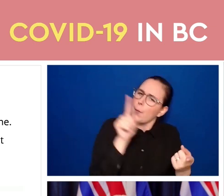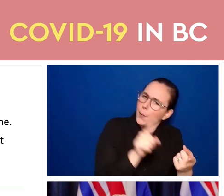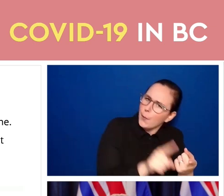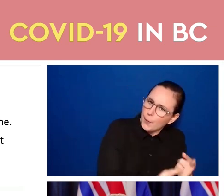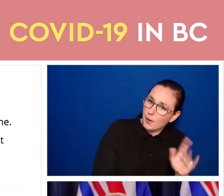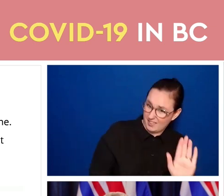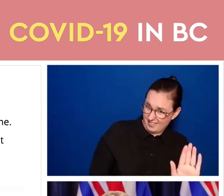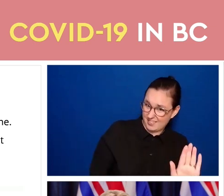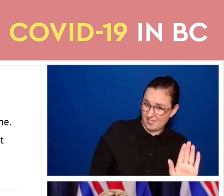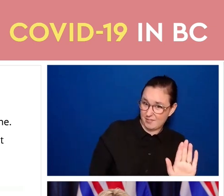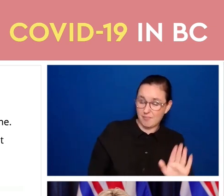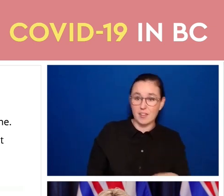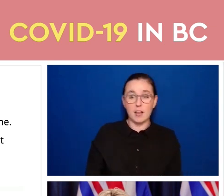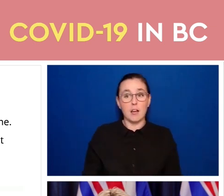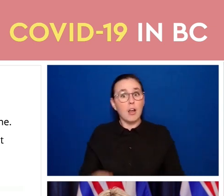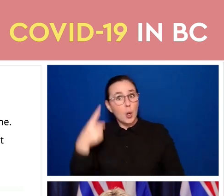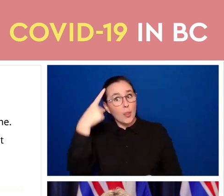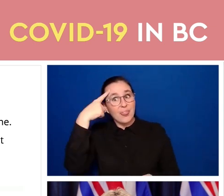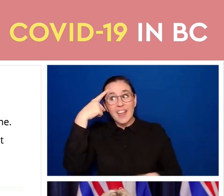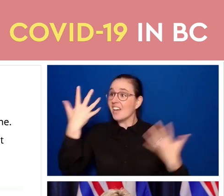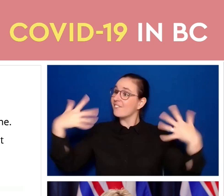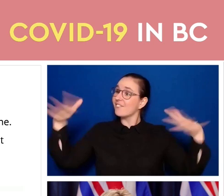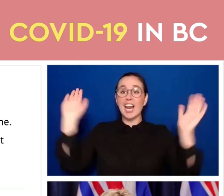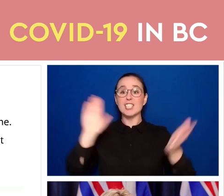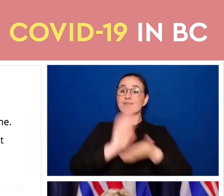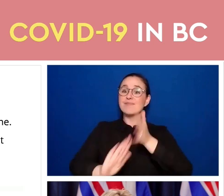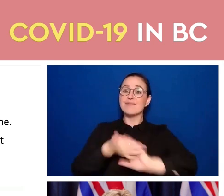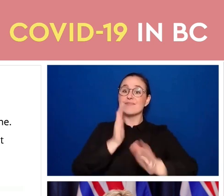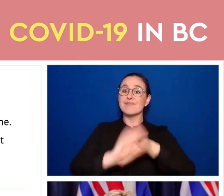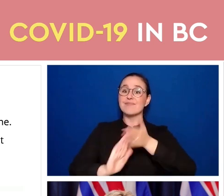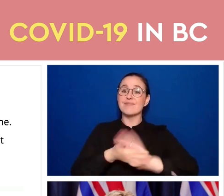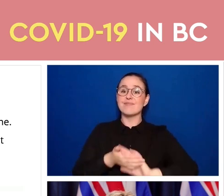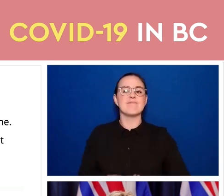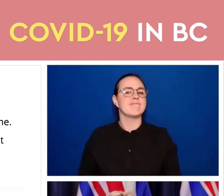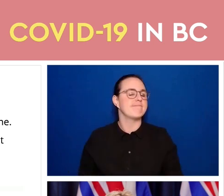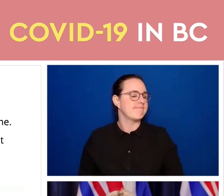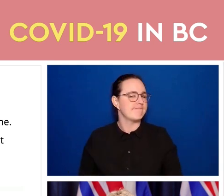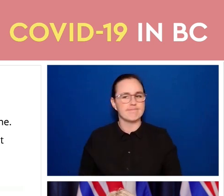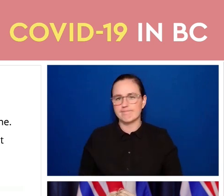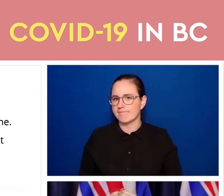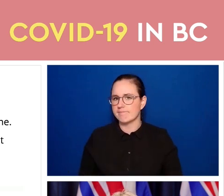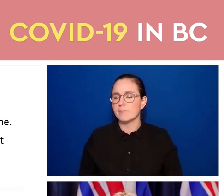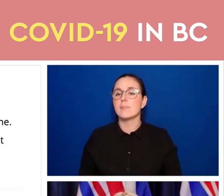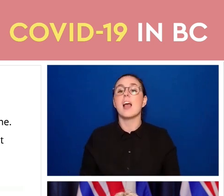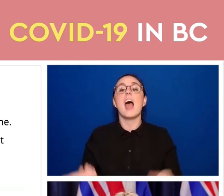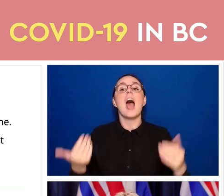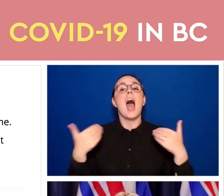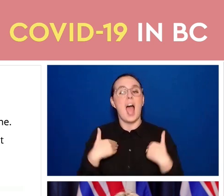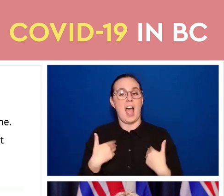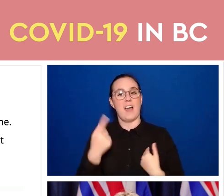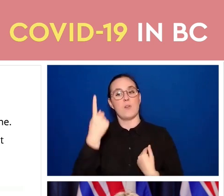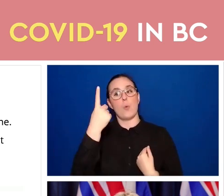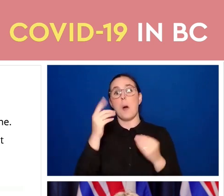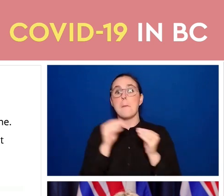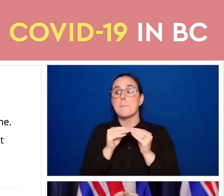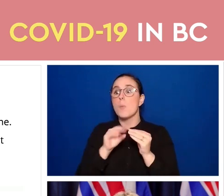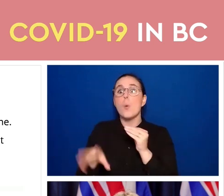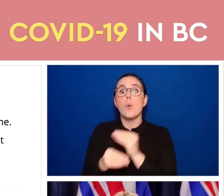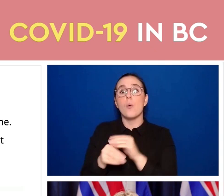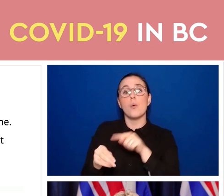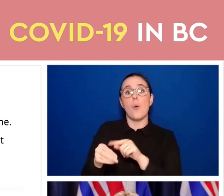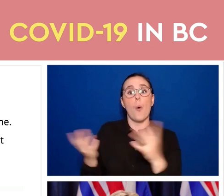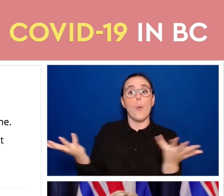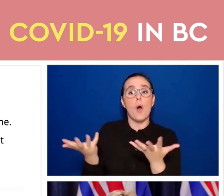And we have an additional effective tool that has changed the role. I think we need to recognize that